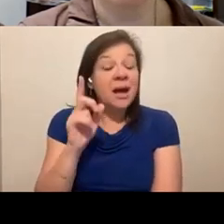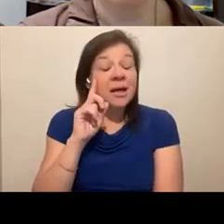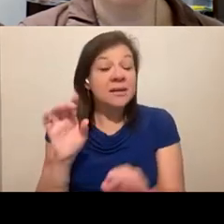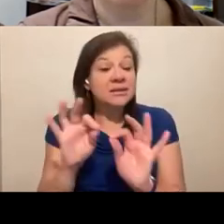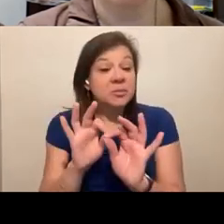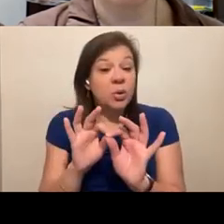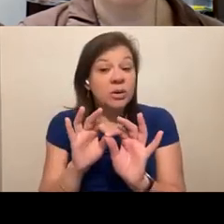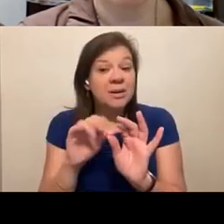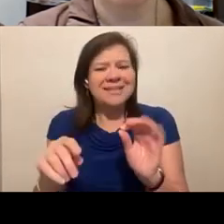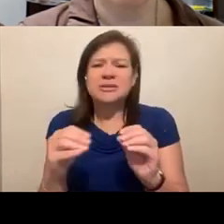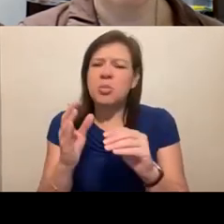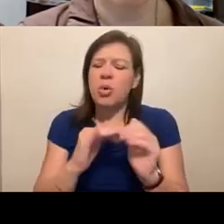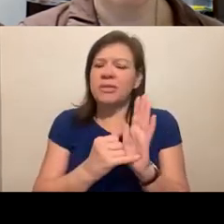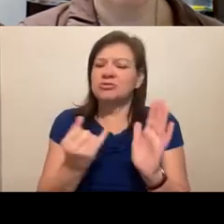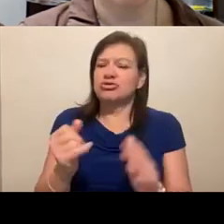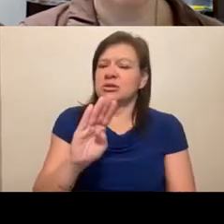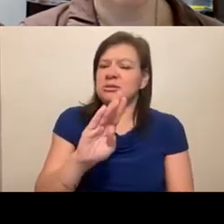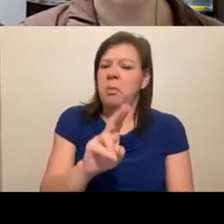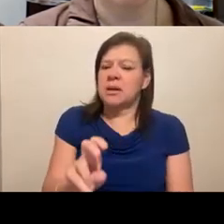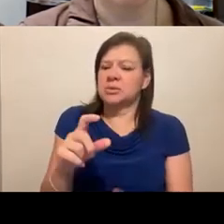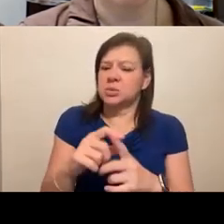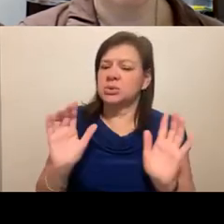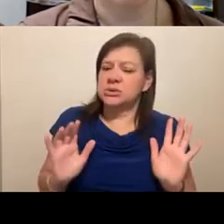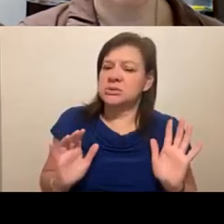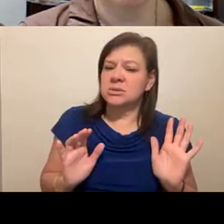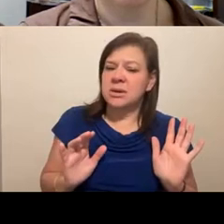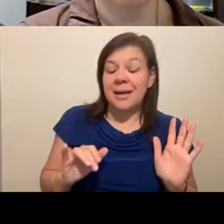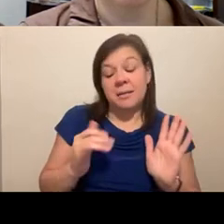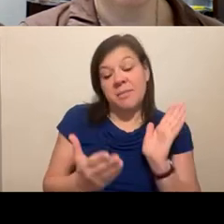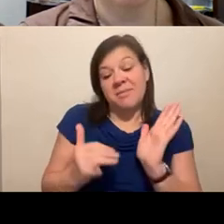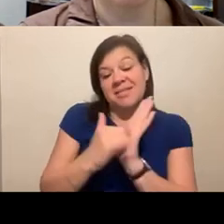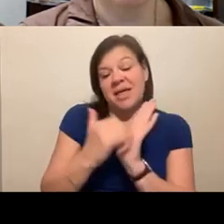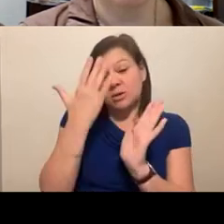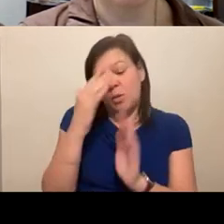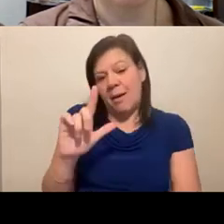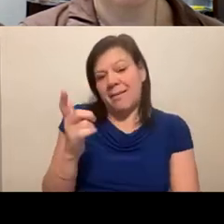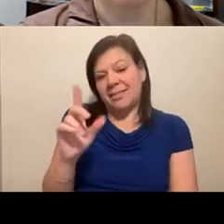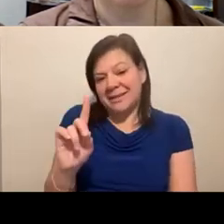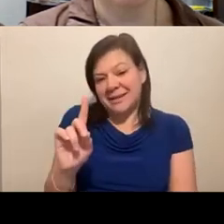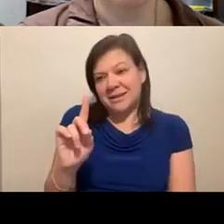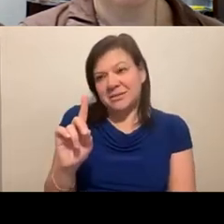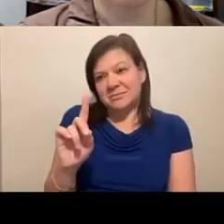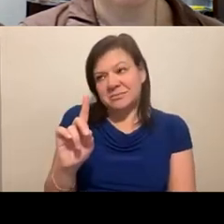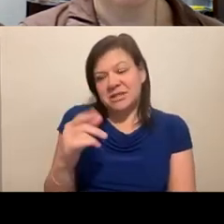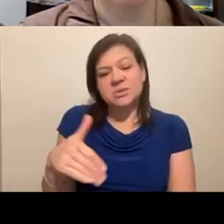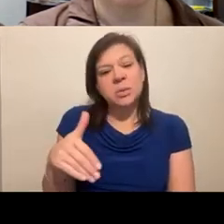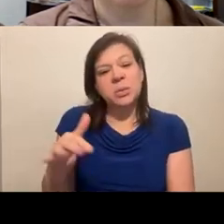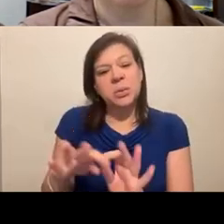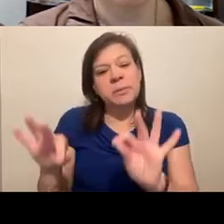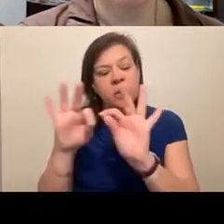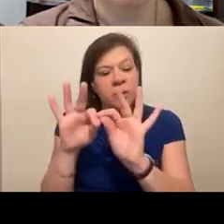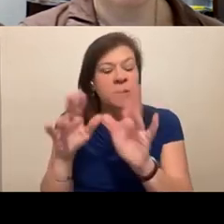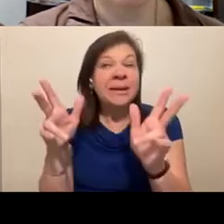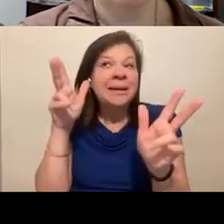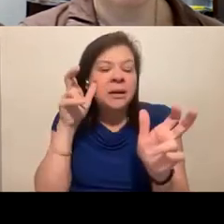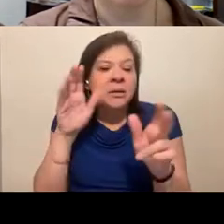actually more than buzzwords. And maybe that's one of the reasons why lead is as important as it is. We can hear the